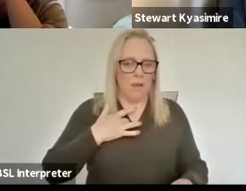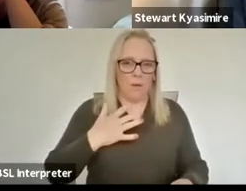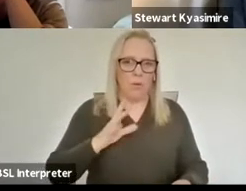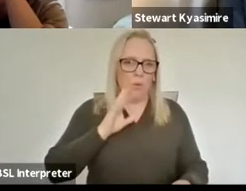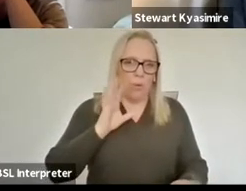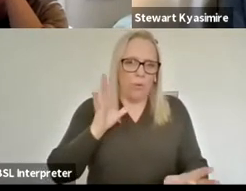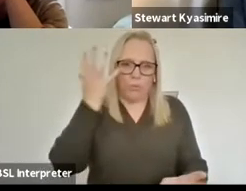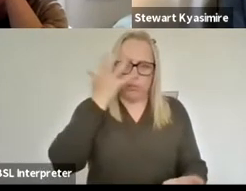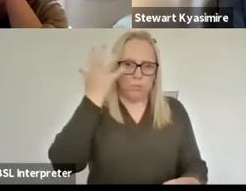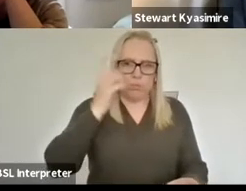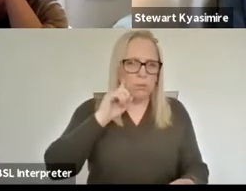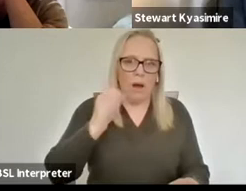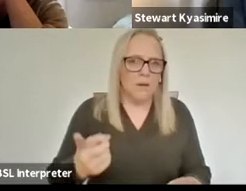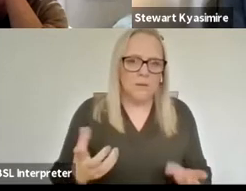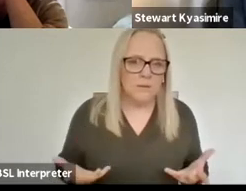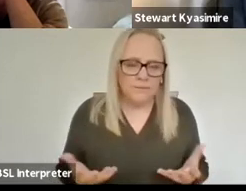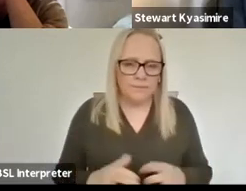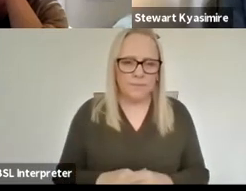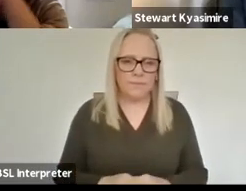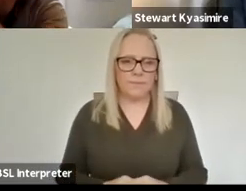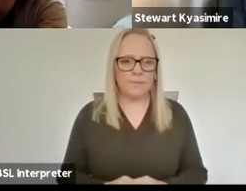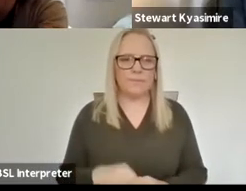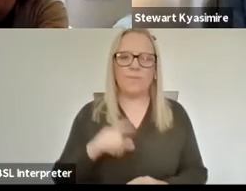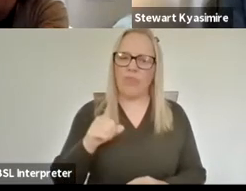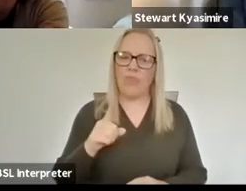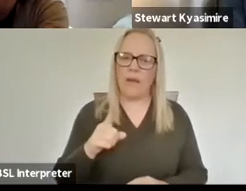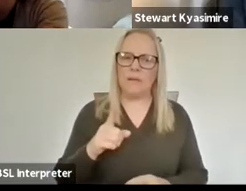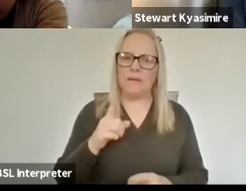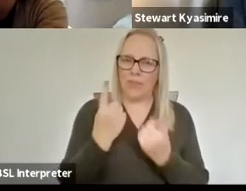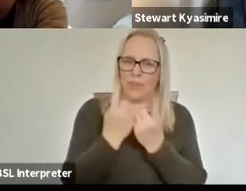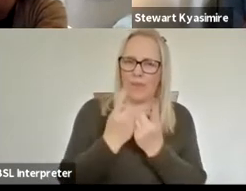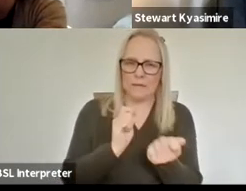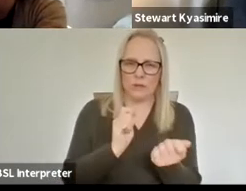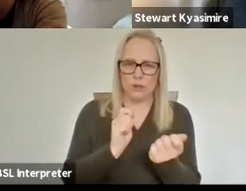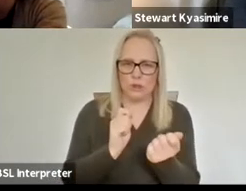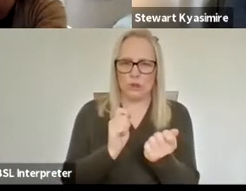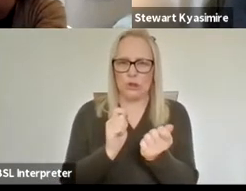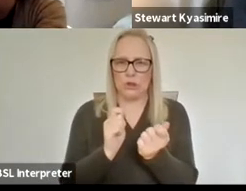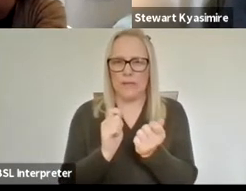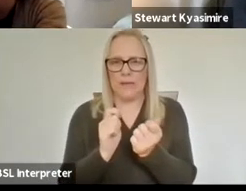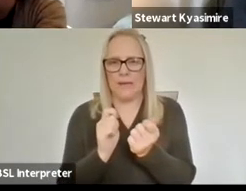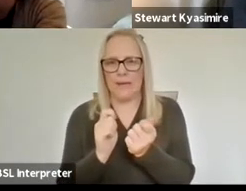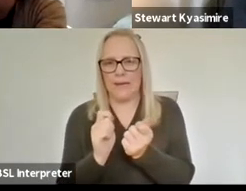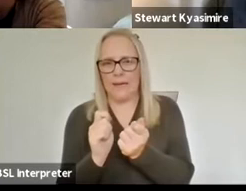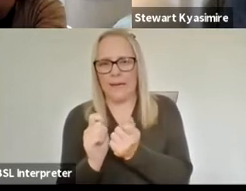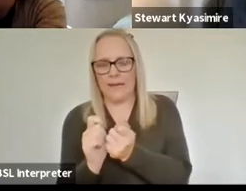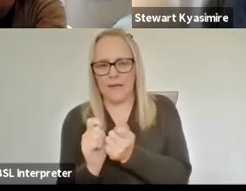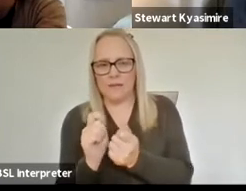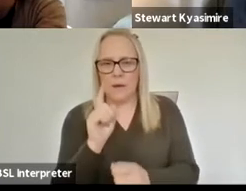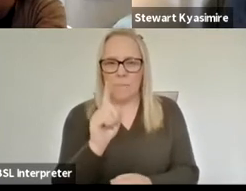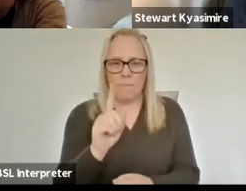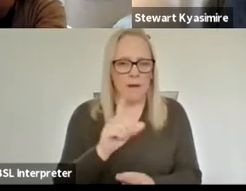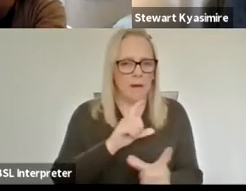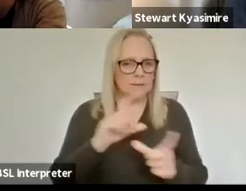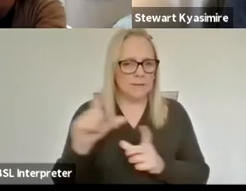um then slowly things began to shift but I'm also aware how we're